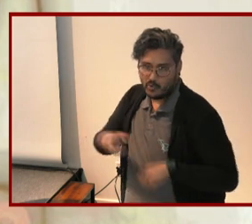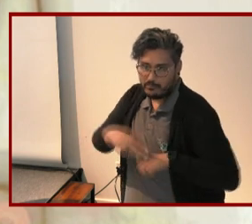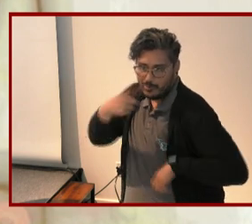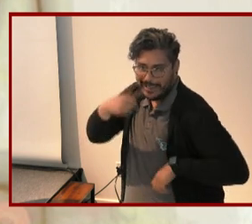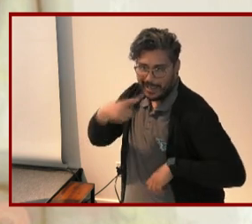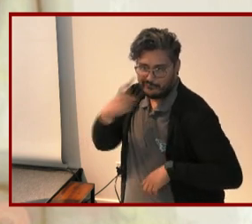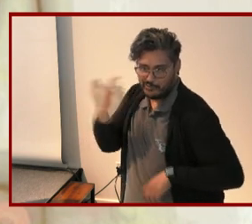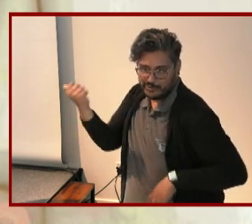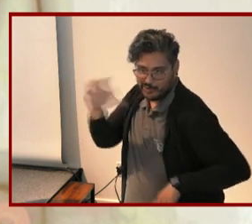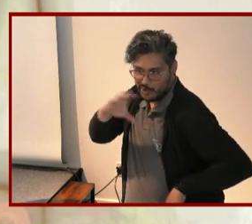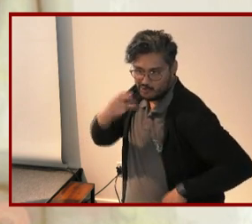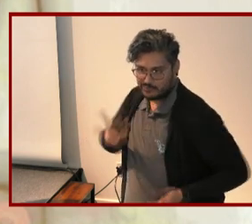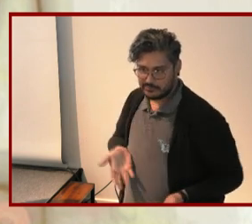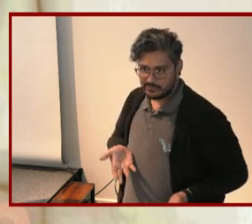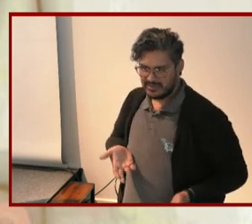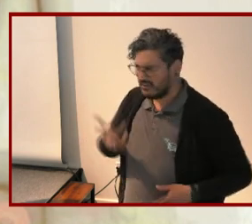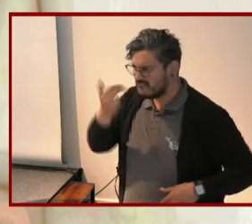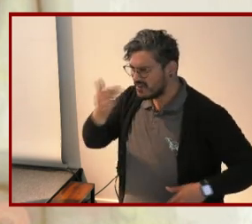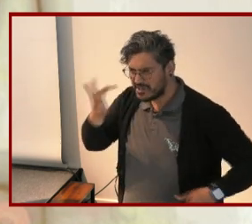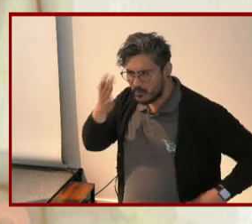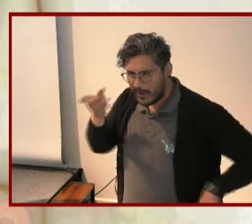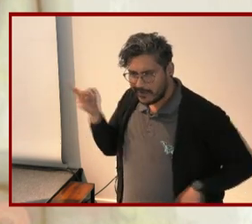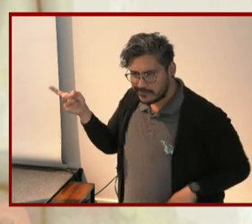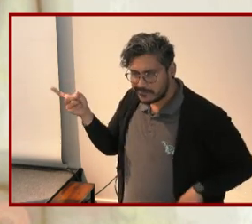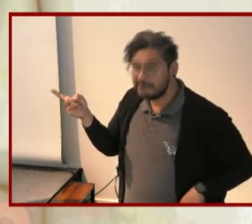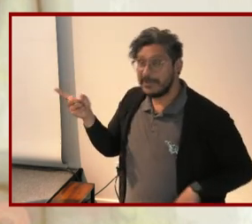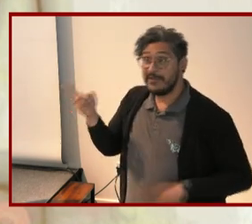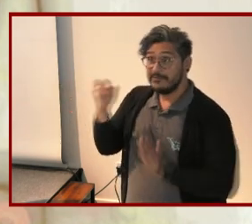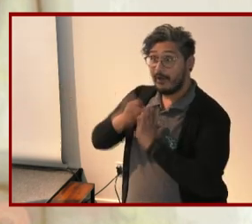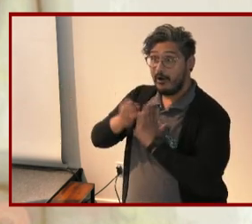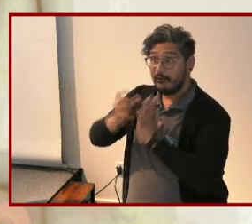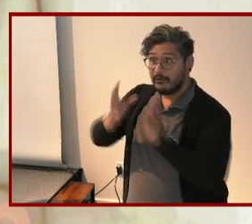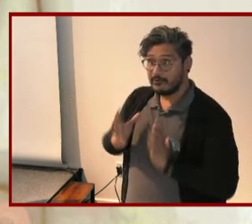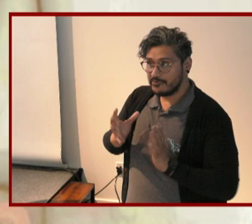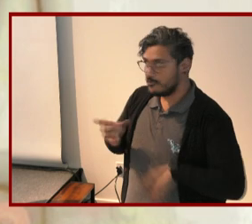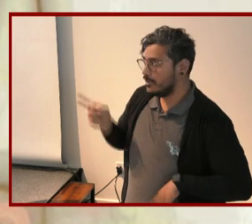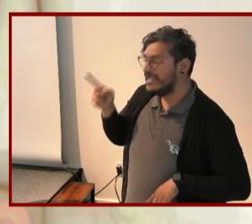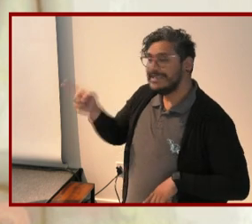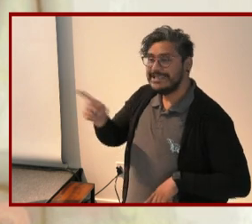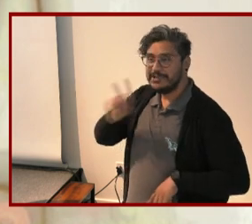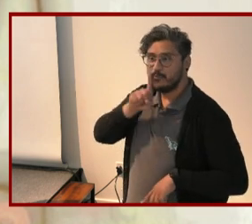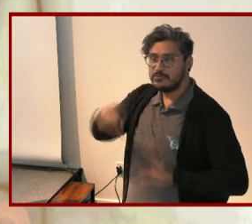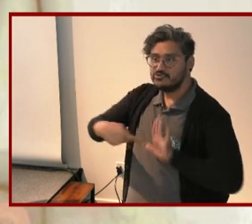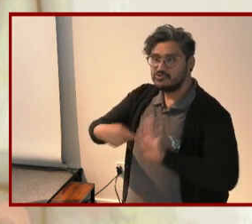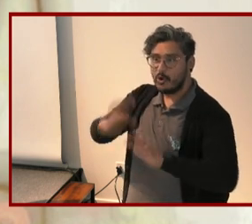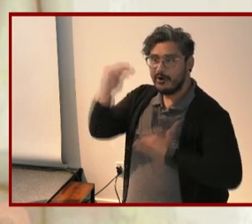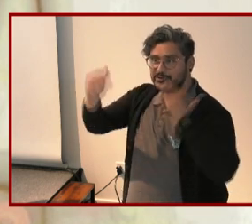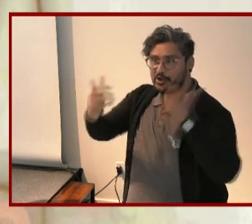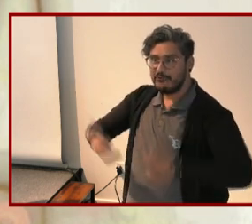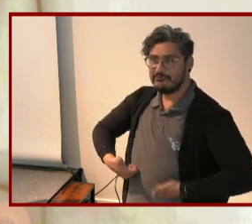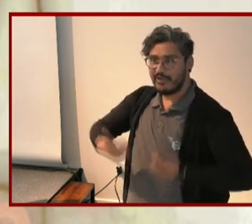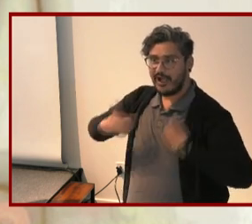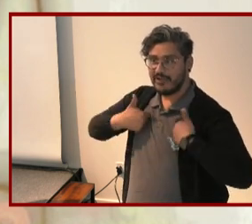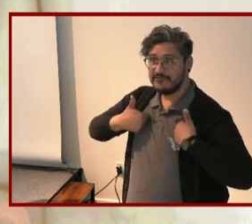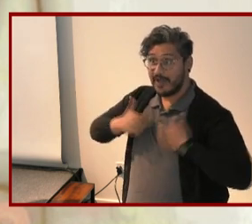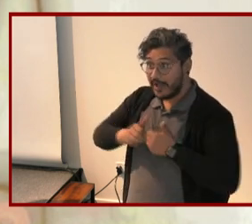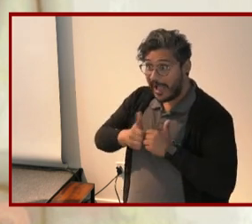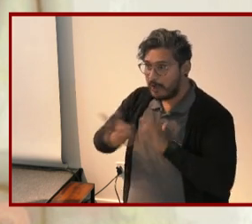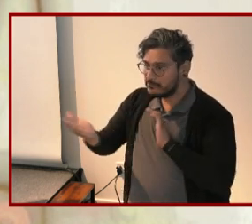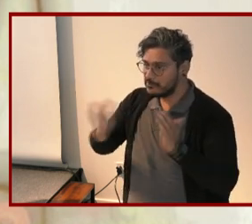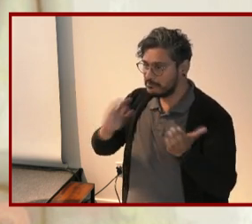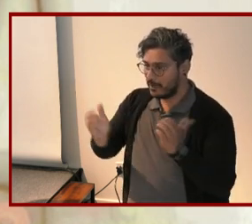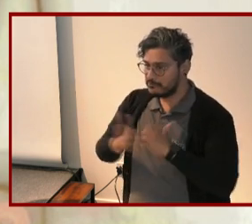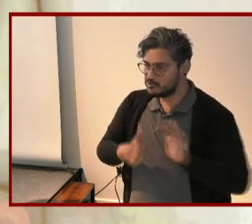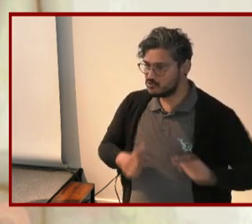funny because like most of the peanuts comics Charles Schultz the artist satirizes adult life by depicting its enactment among children